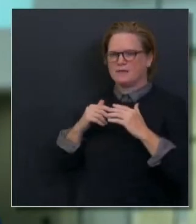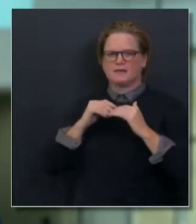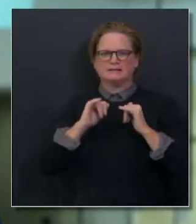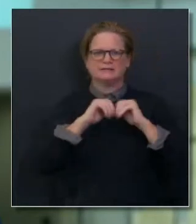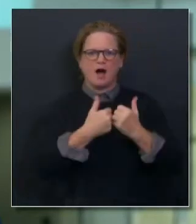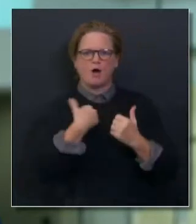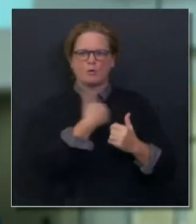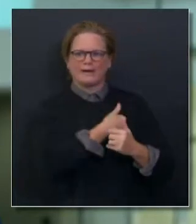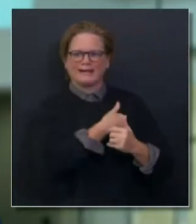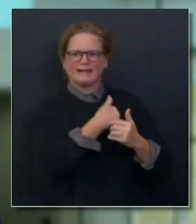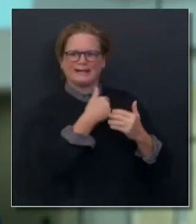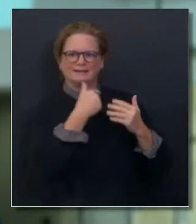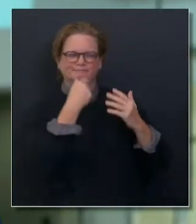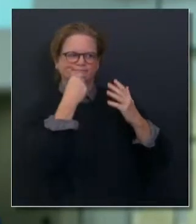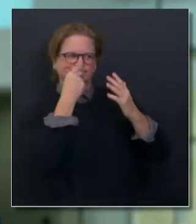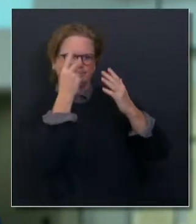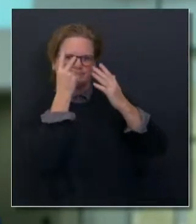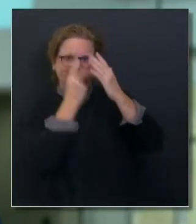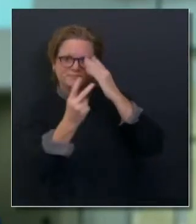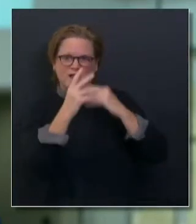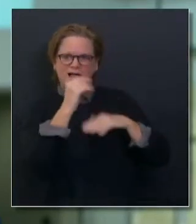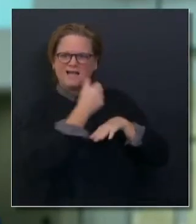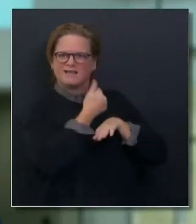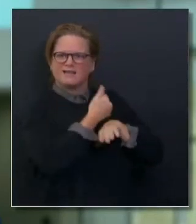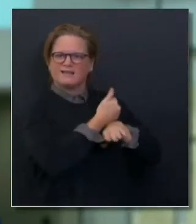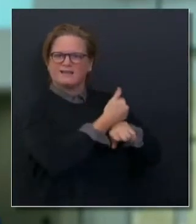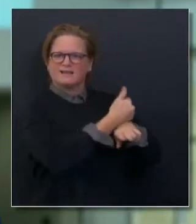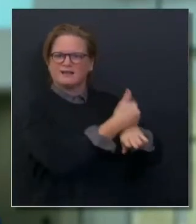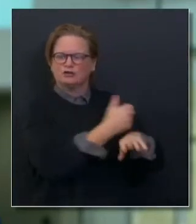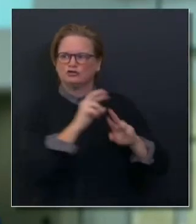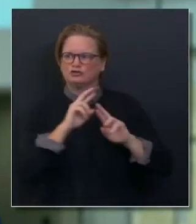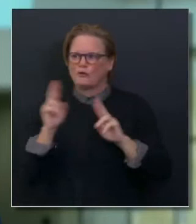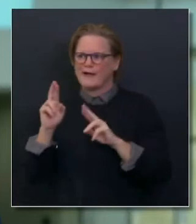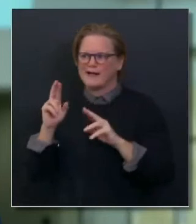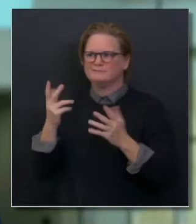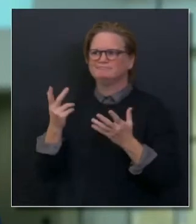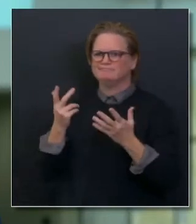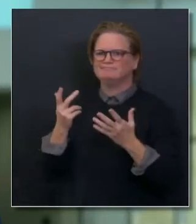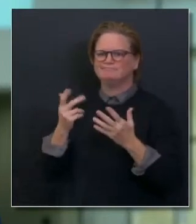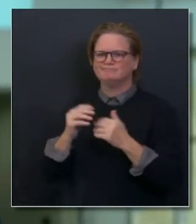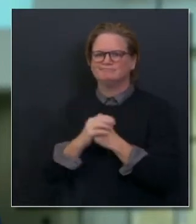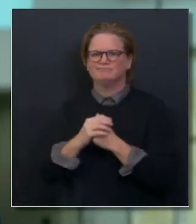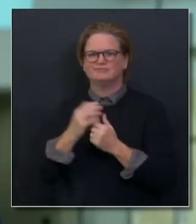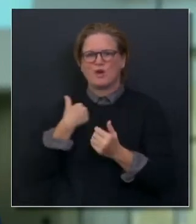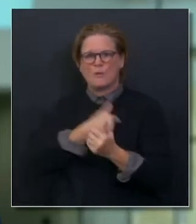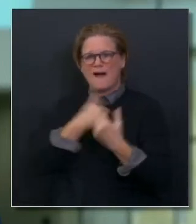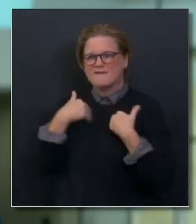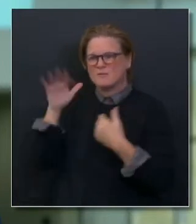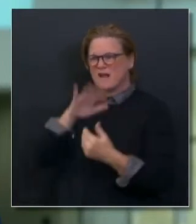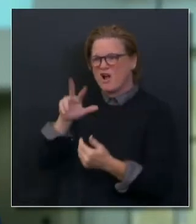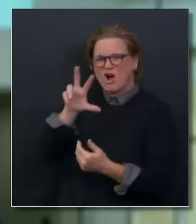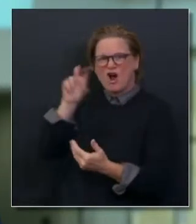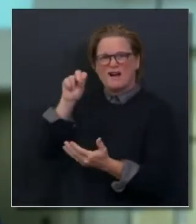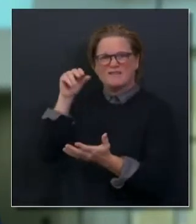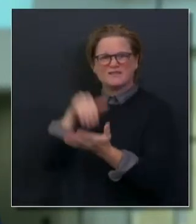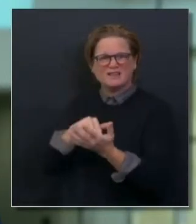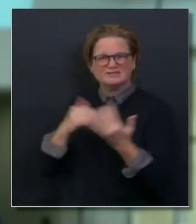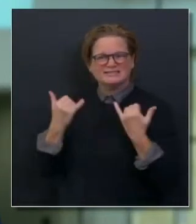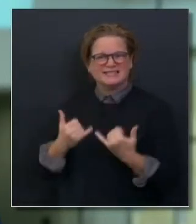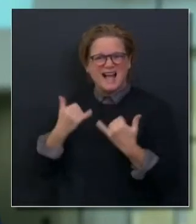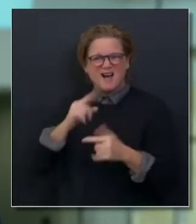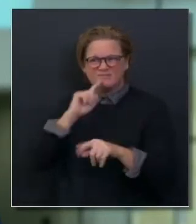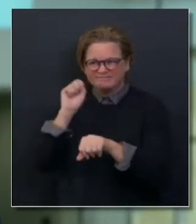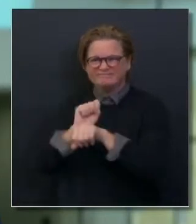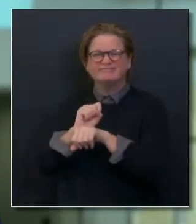creeping towards and even above 30,000 cases per day, that should tell you that in the next couple of weeks, what our